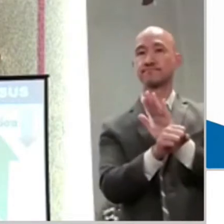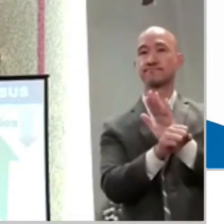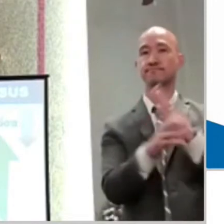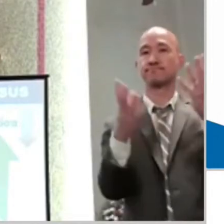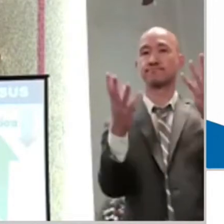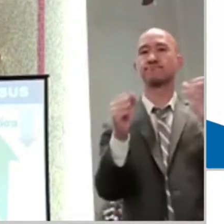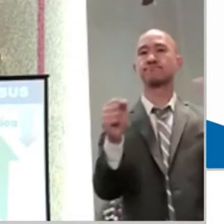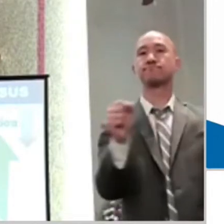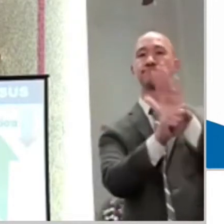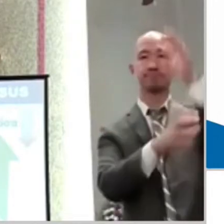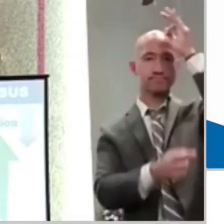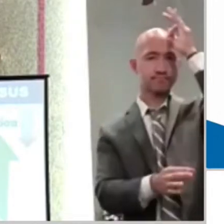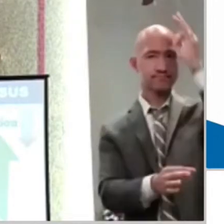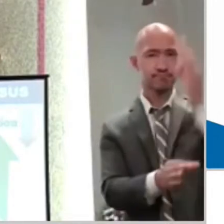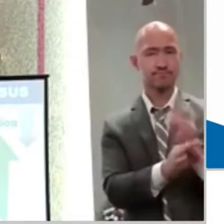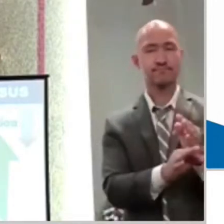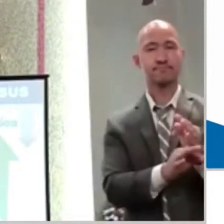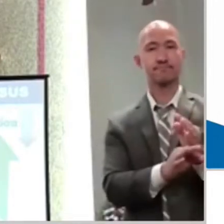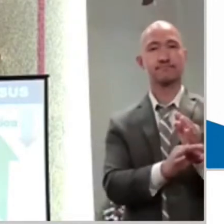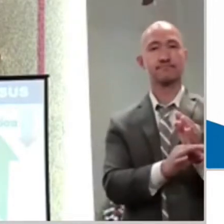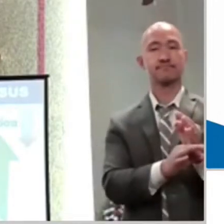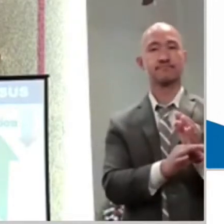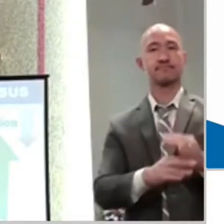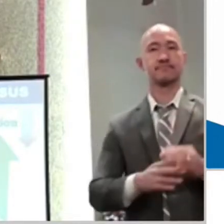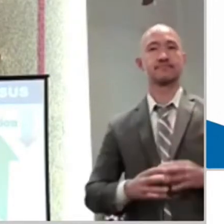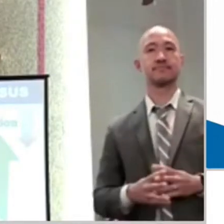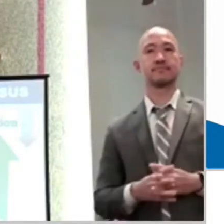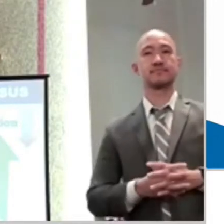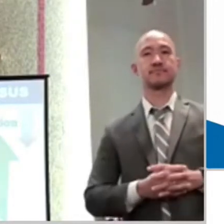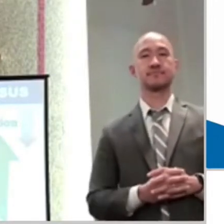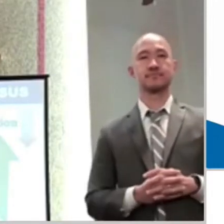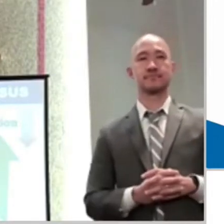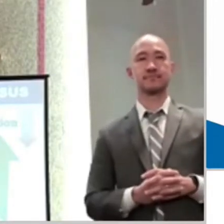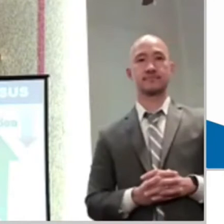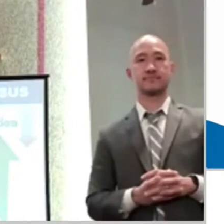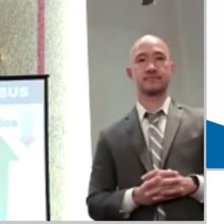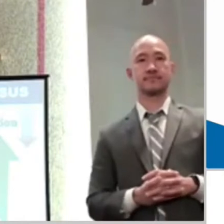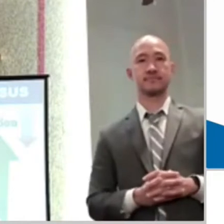How much I obey is a result of how much I'm really trusting God.